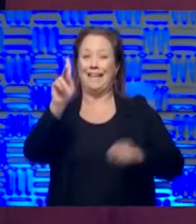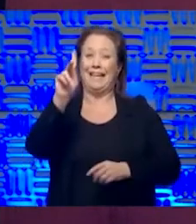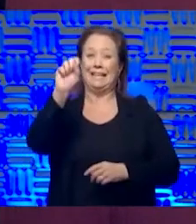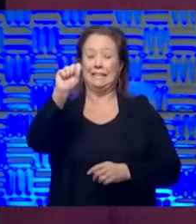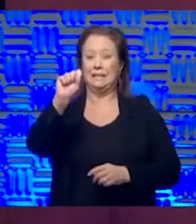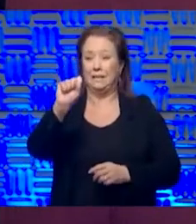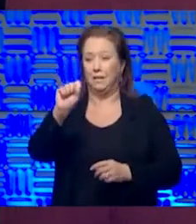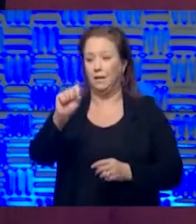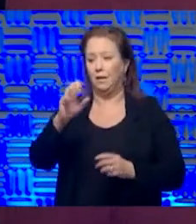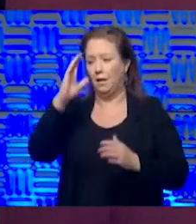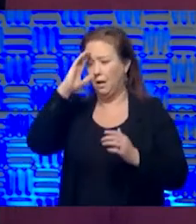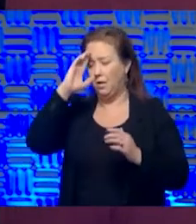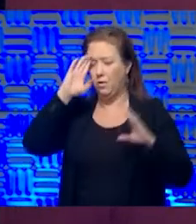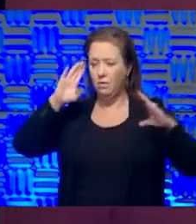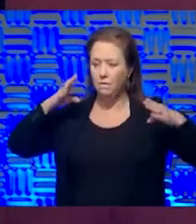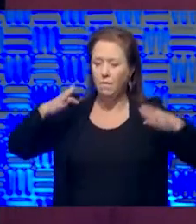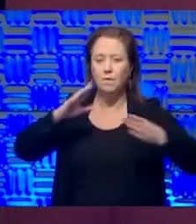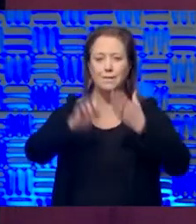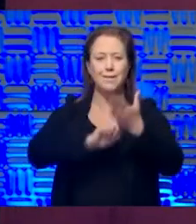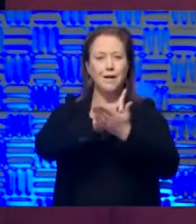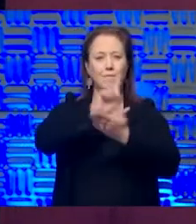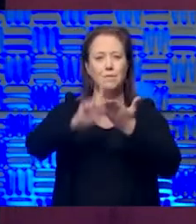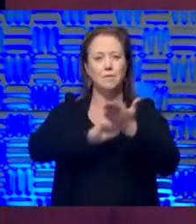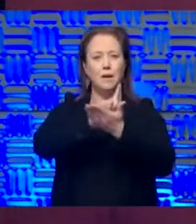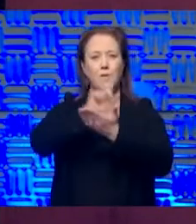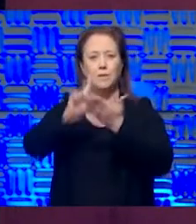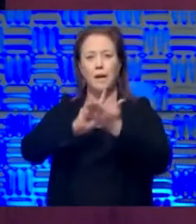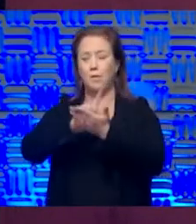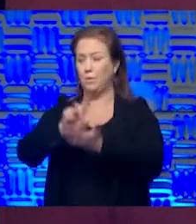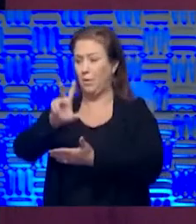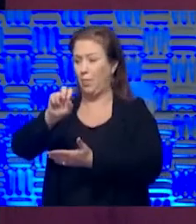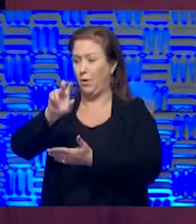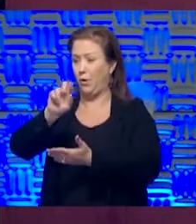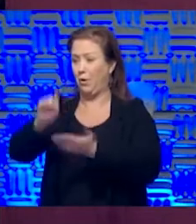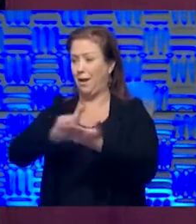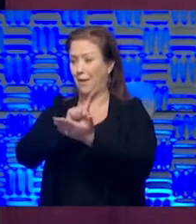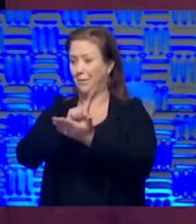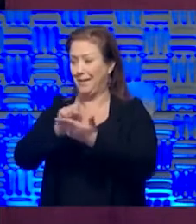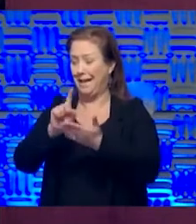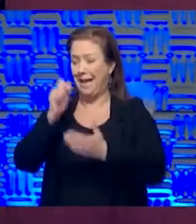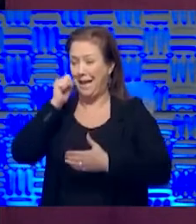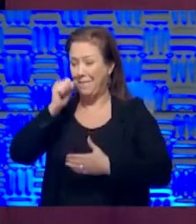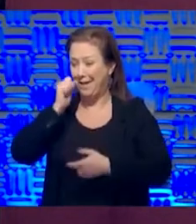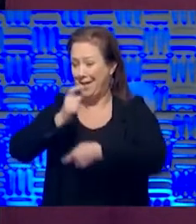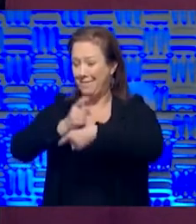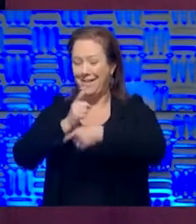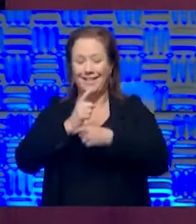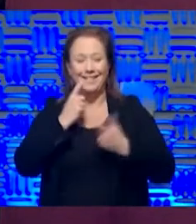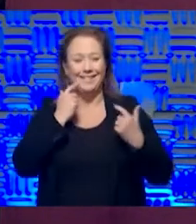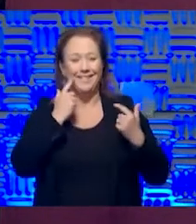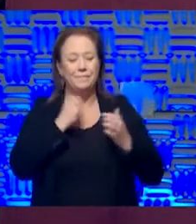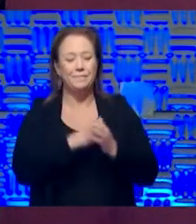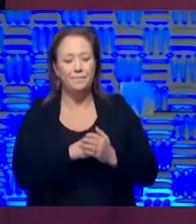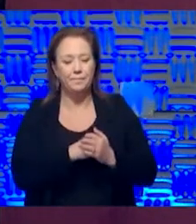you, I know you must be spending hours and hours on this every day, probably about 30 hours, per day, just looking at this question.